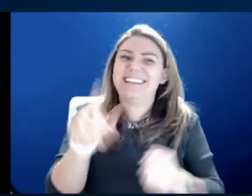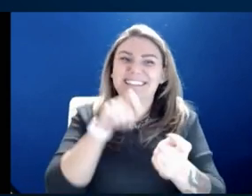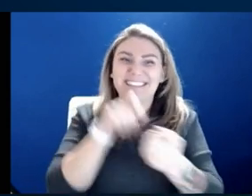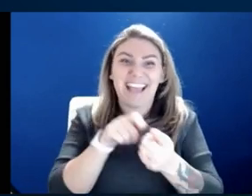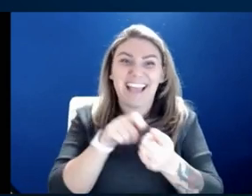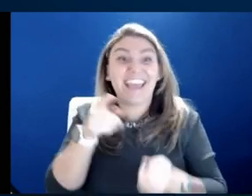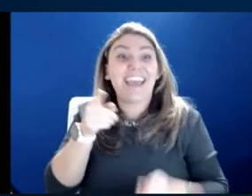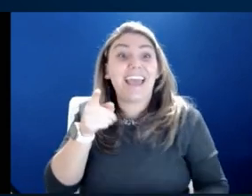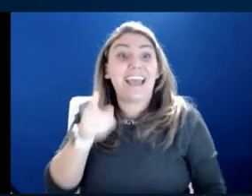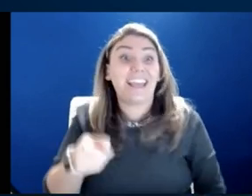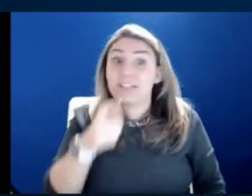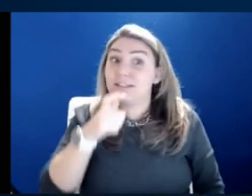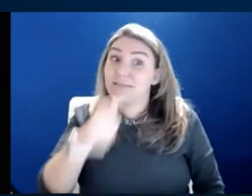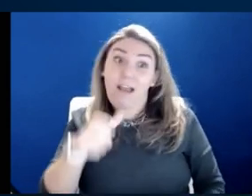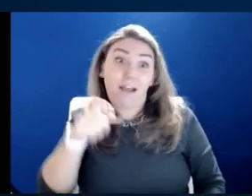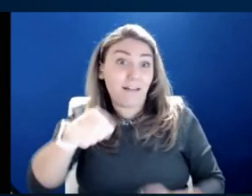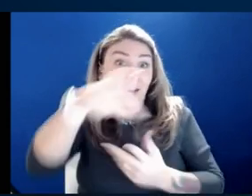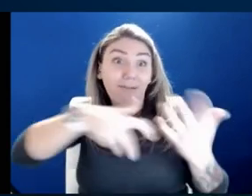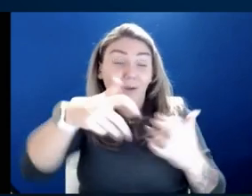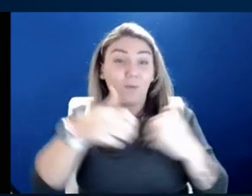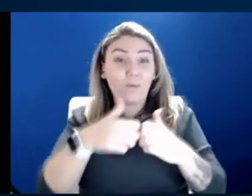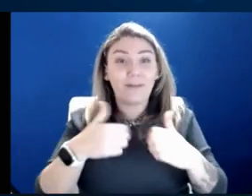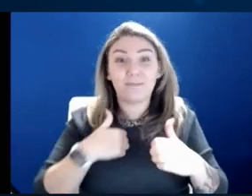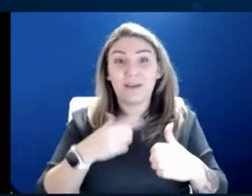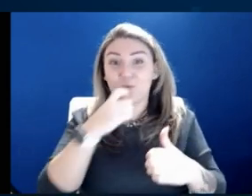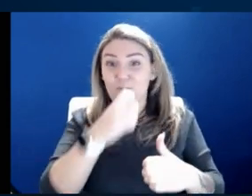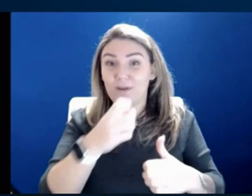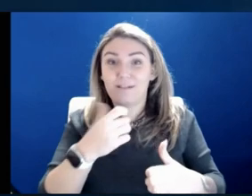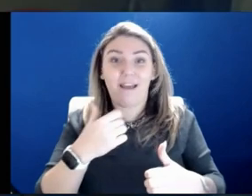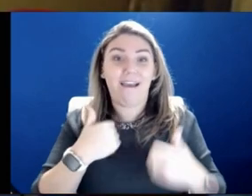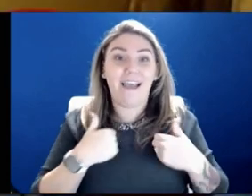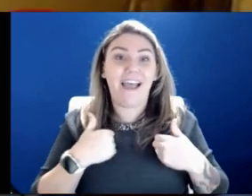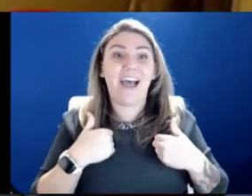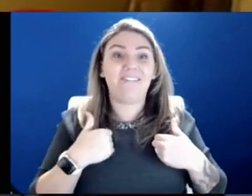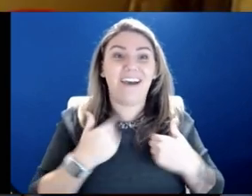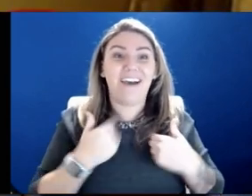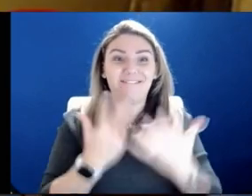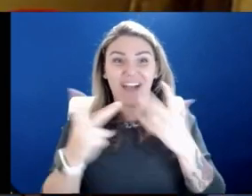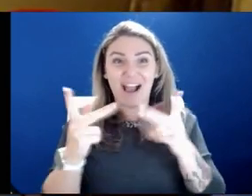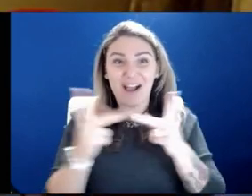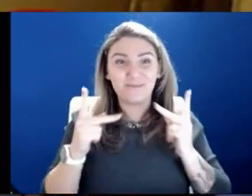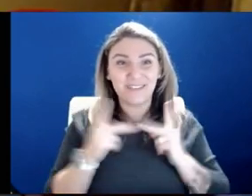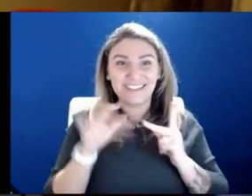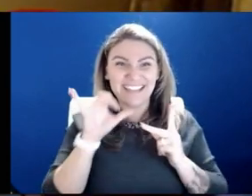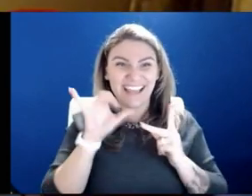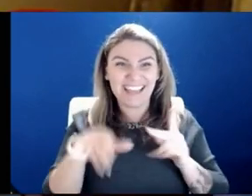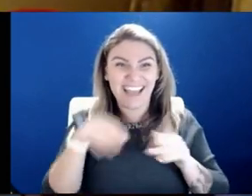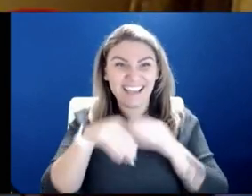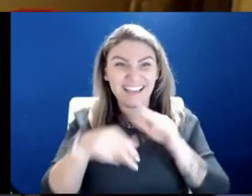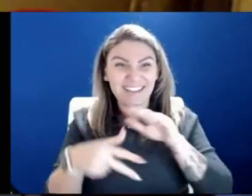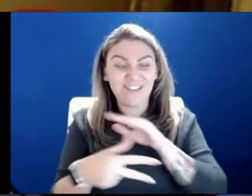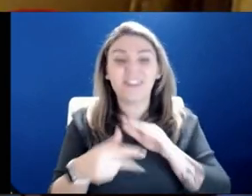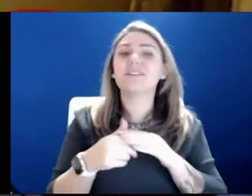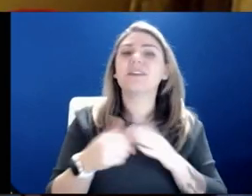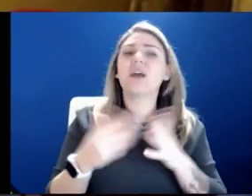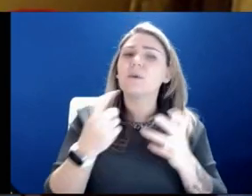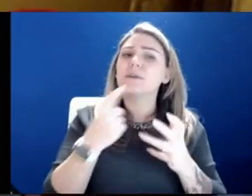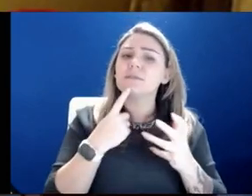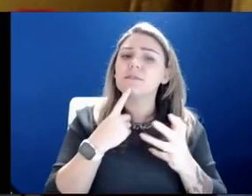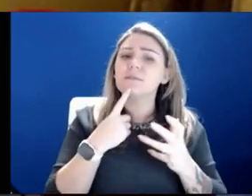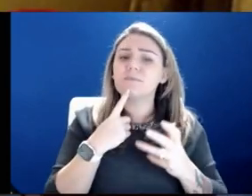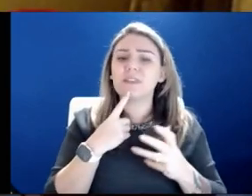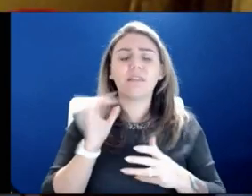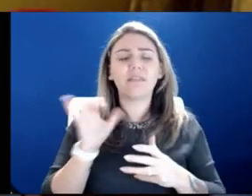does not have to hang out with me. We do not have a fireplace like that in the garage. I will say this though, that, you know, it was